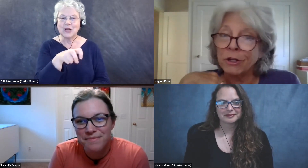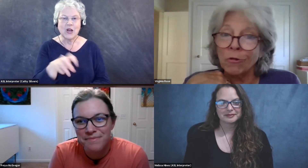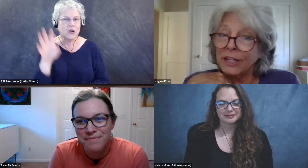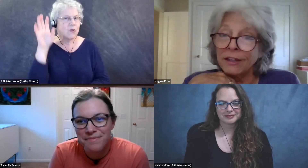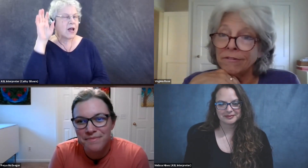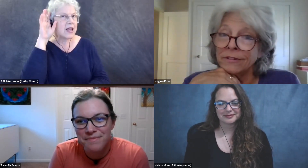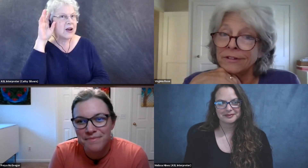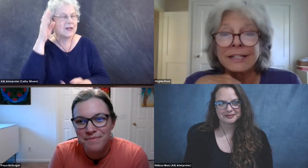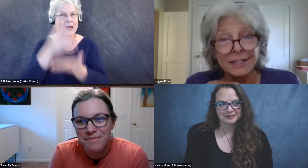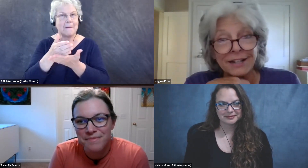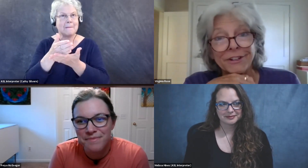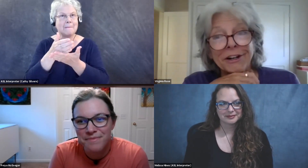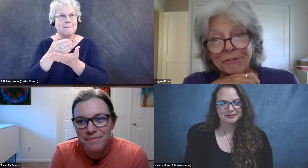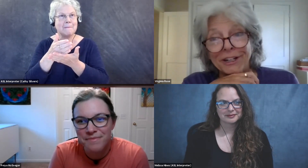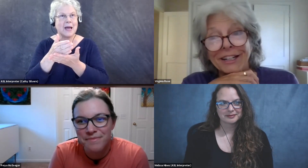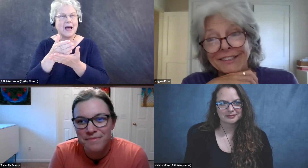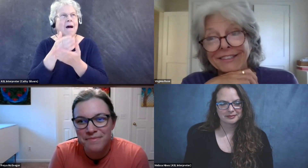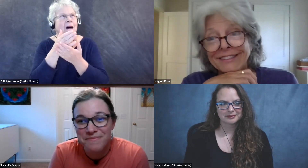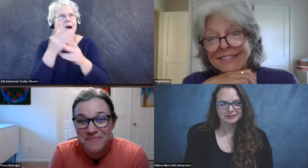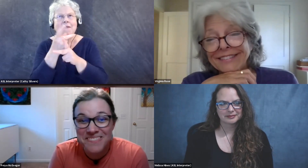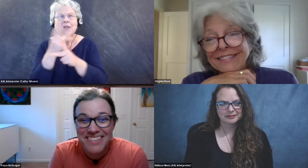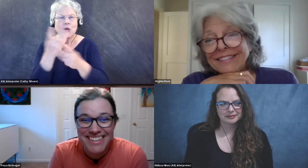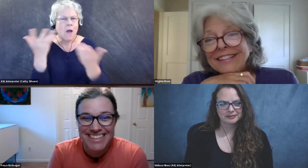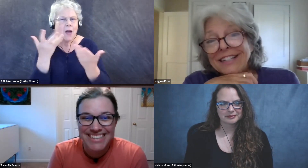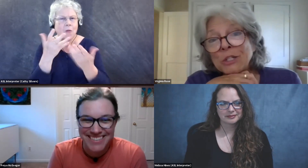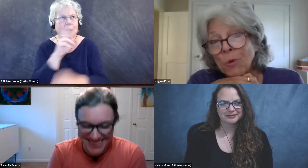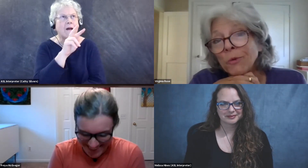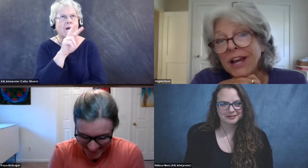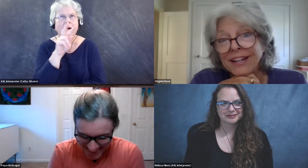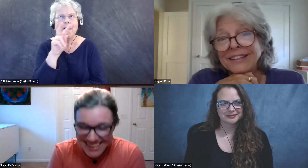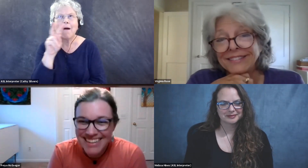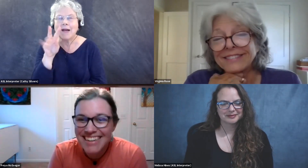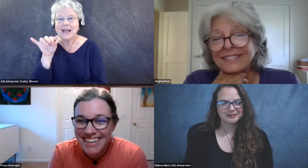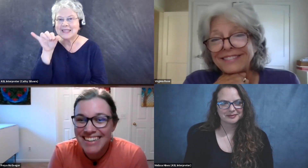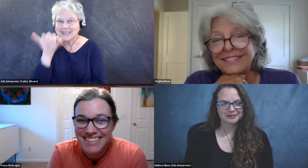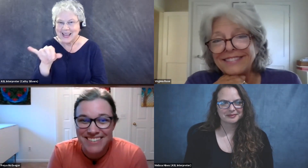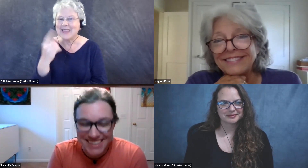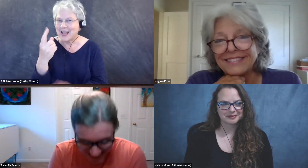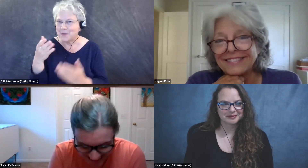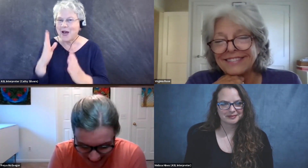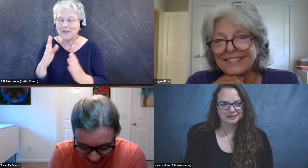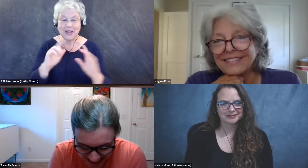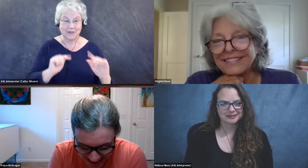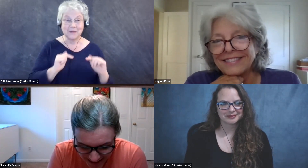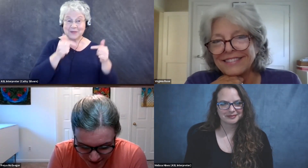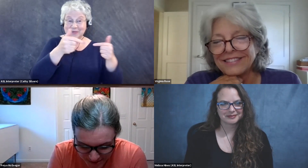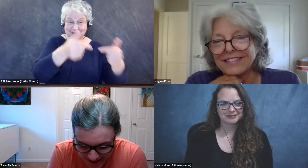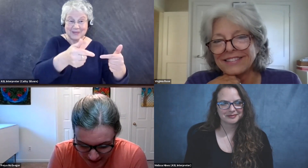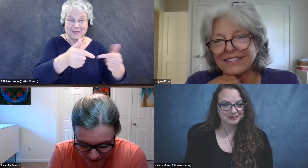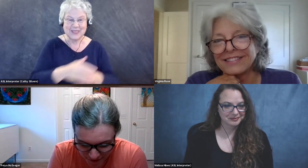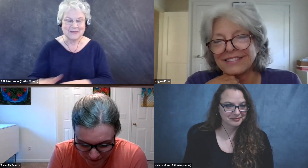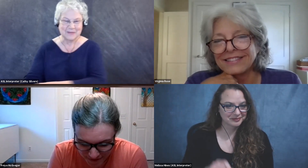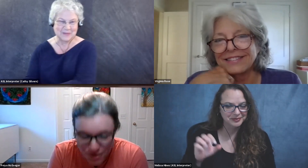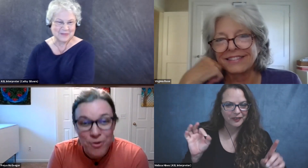And I usually don't leave until I figure out what it is. That's one way. Sure. Yeah. And so